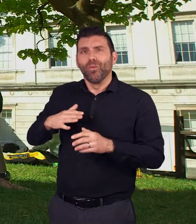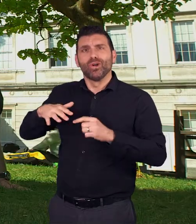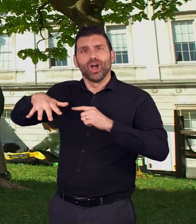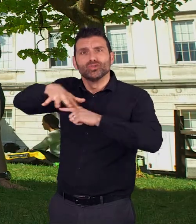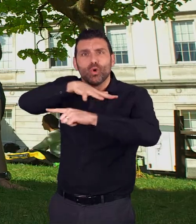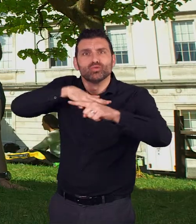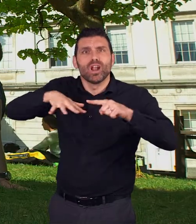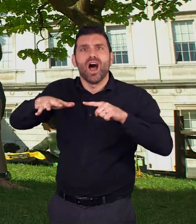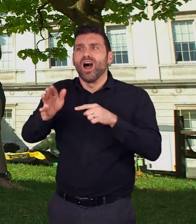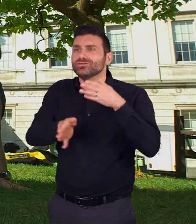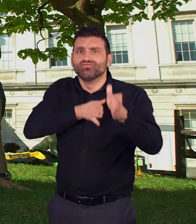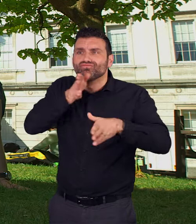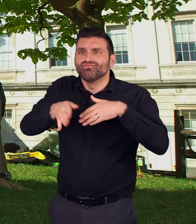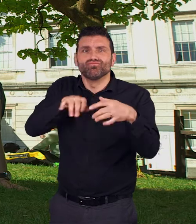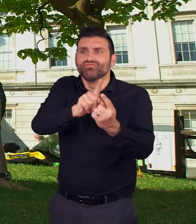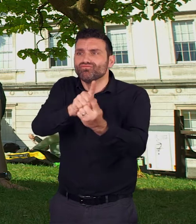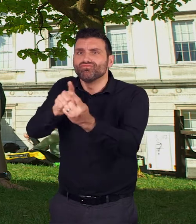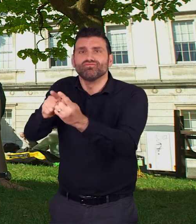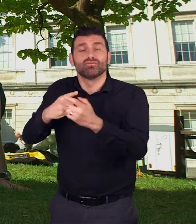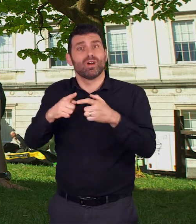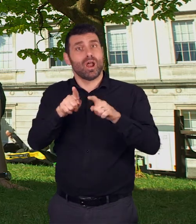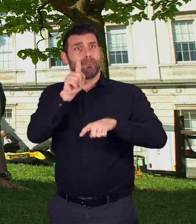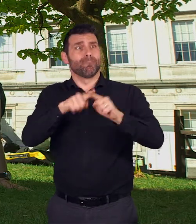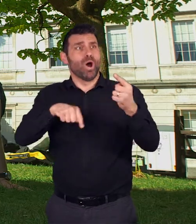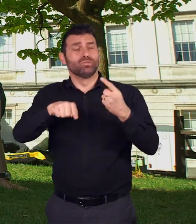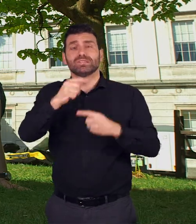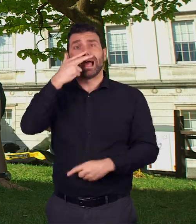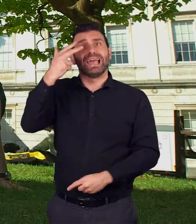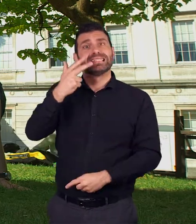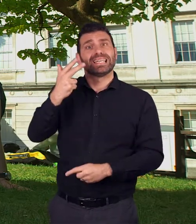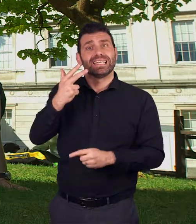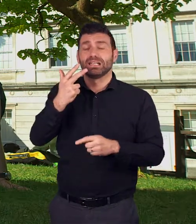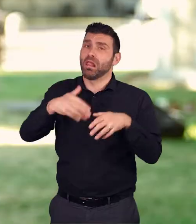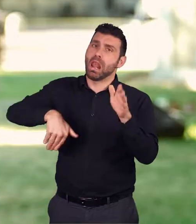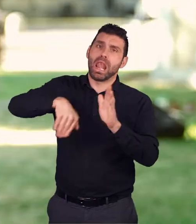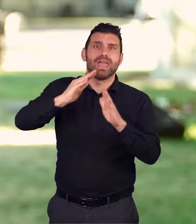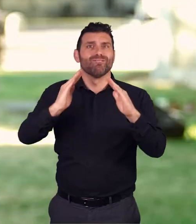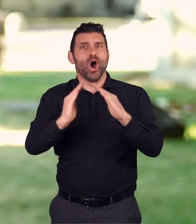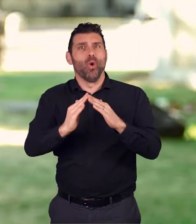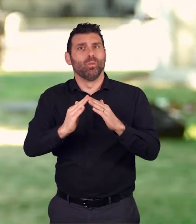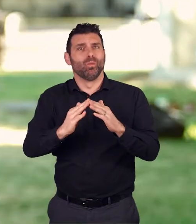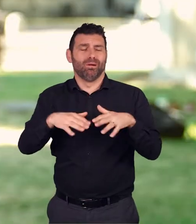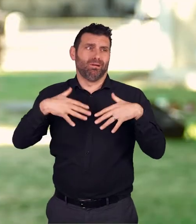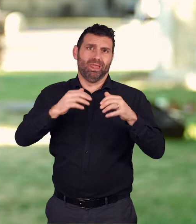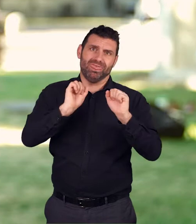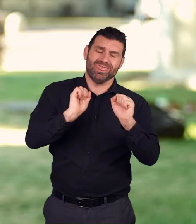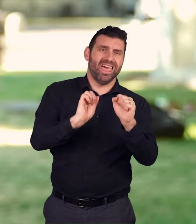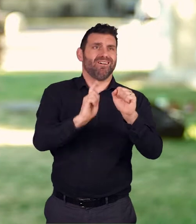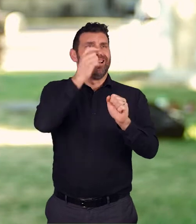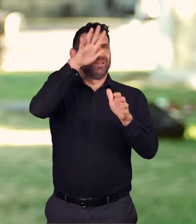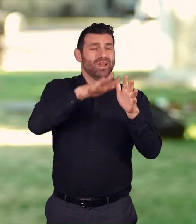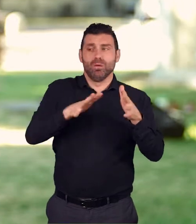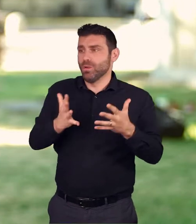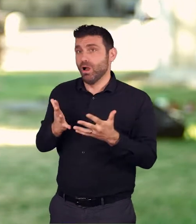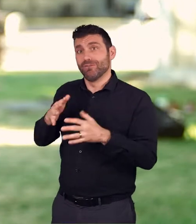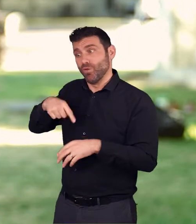very normal experience that everyone else houses when they're 18 and they're leaving home but also it's kind of a more profound experience for someone in a